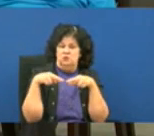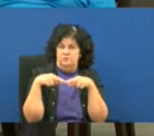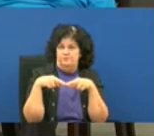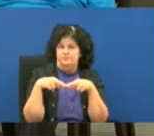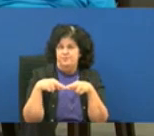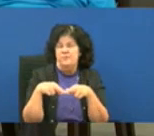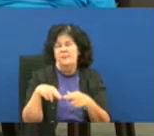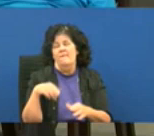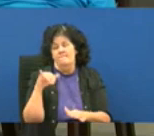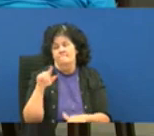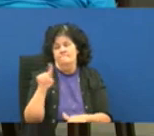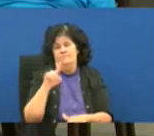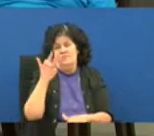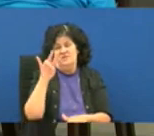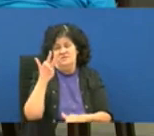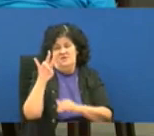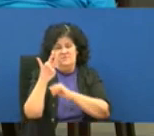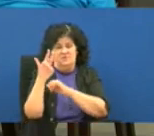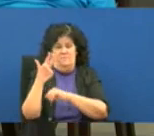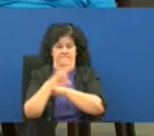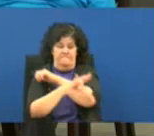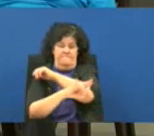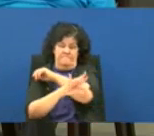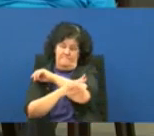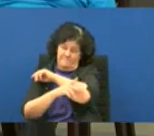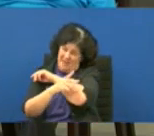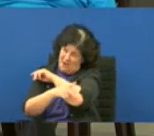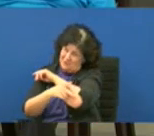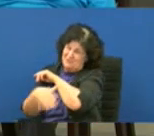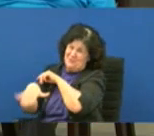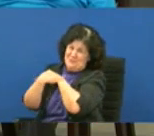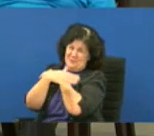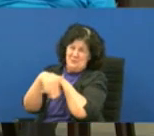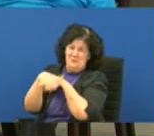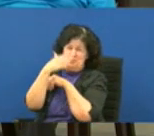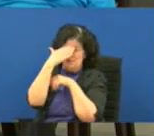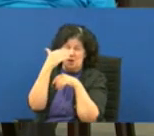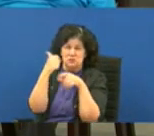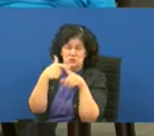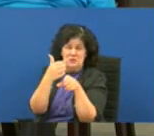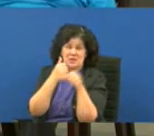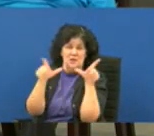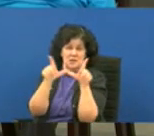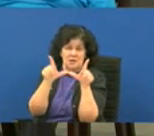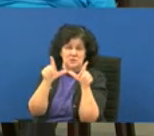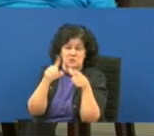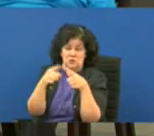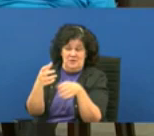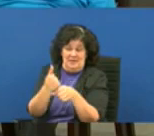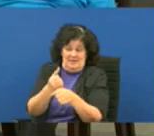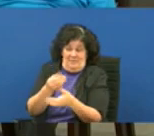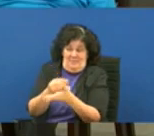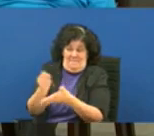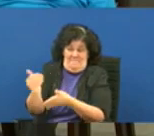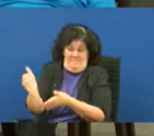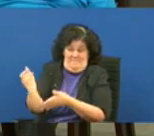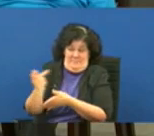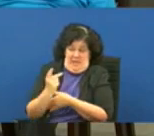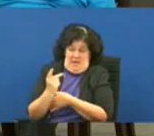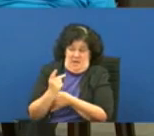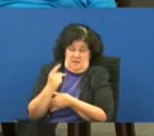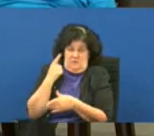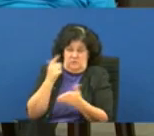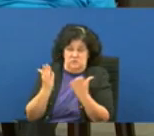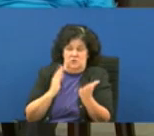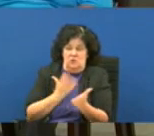where those seven um parishes come in because in order to be able to be licensed to be reimbursed for crisis services you had to agree